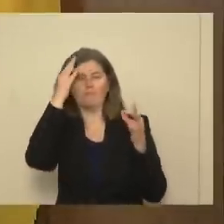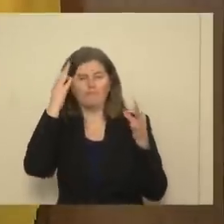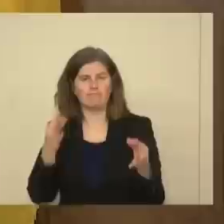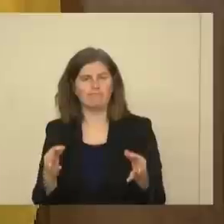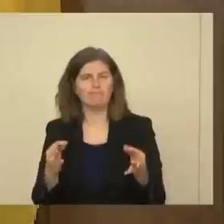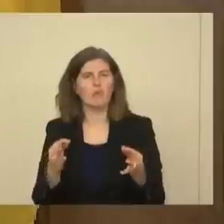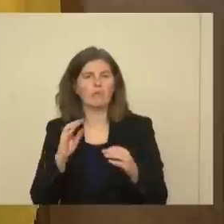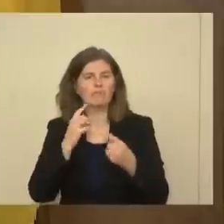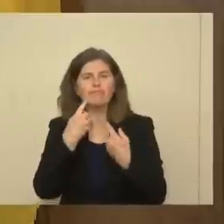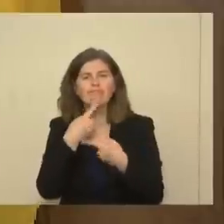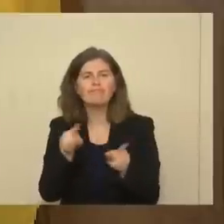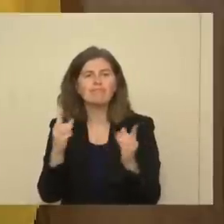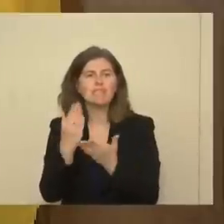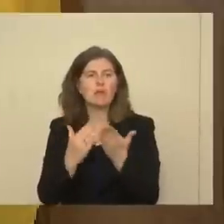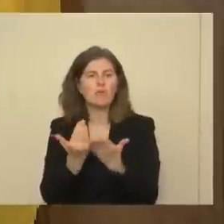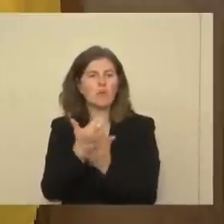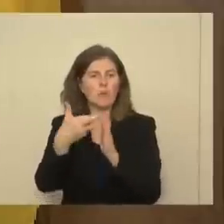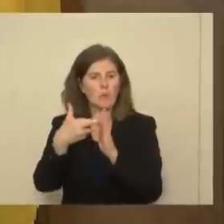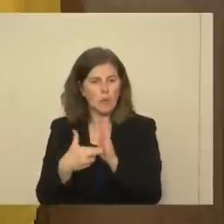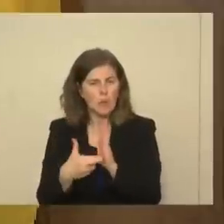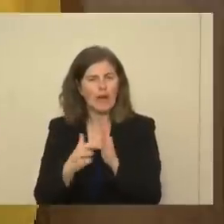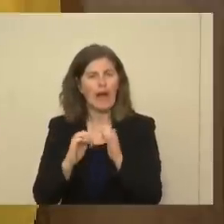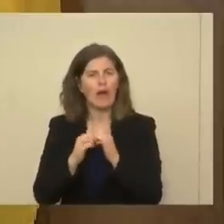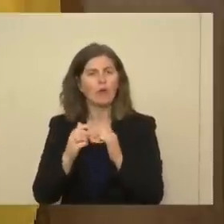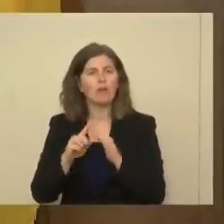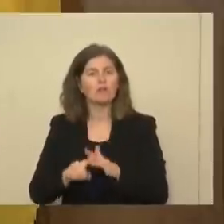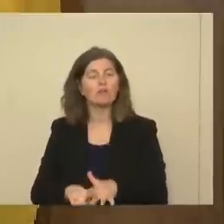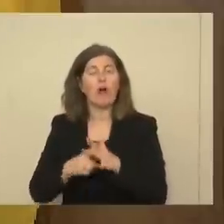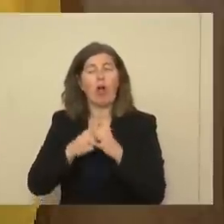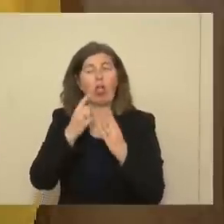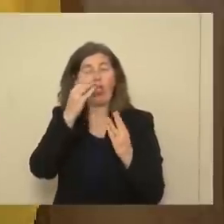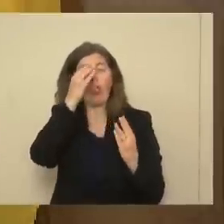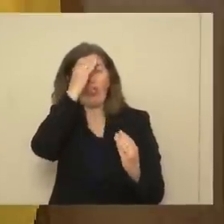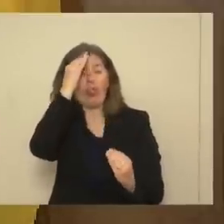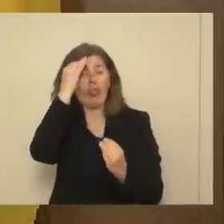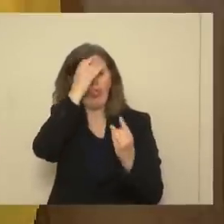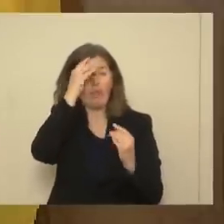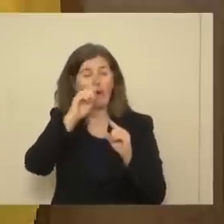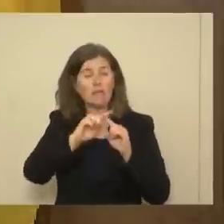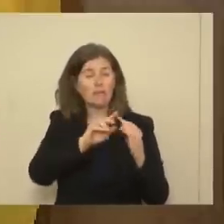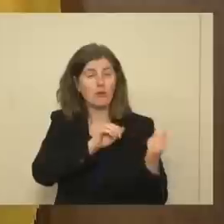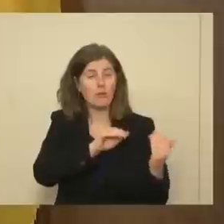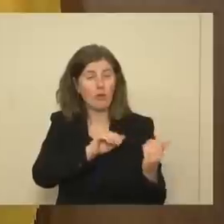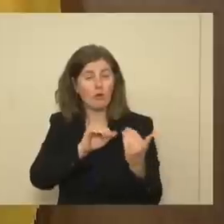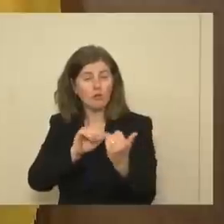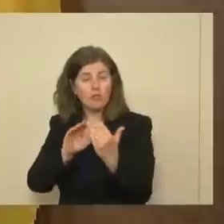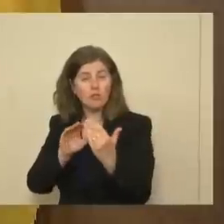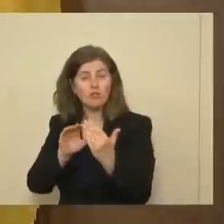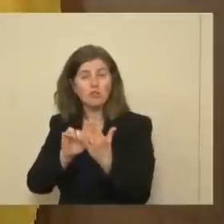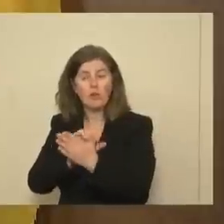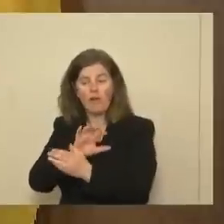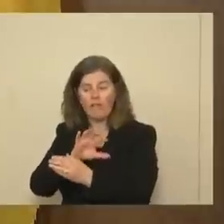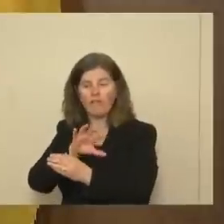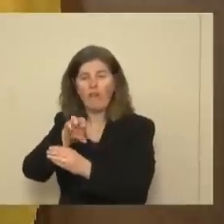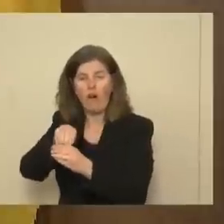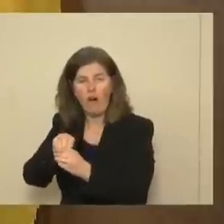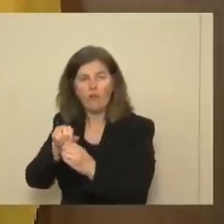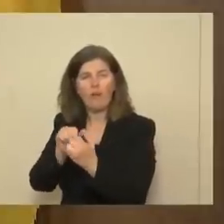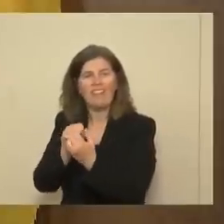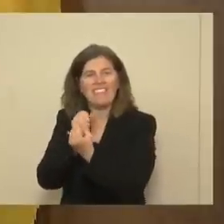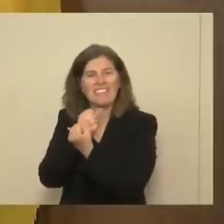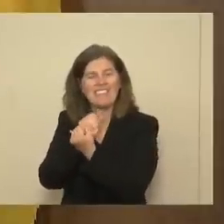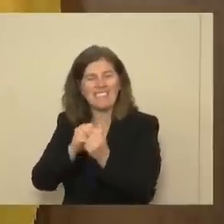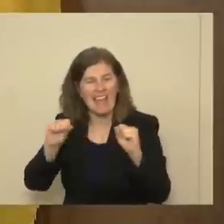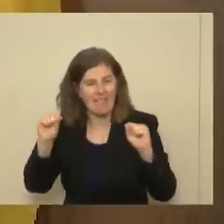parameters look like and how folks can start to think about ways to engage as safely